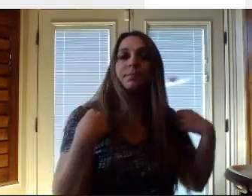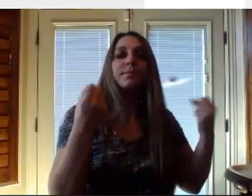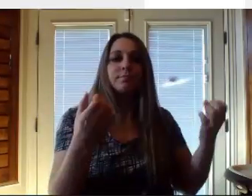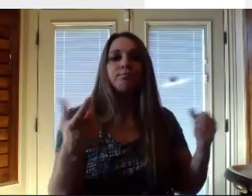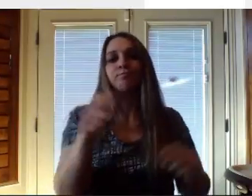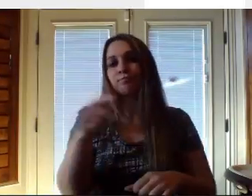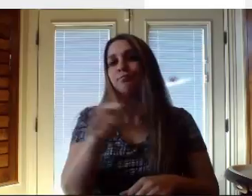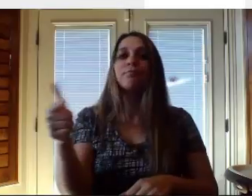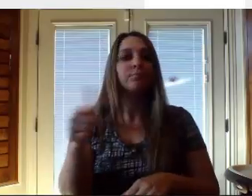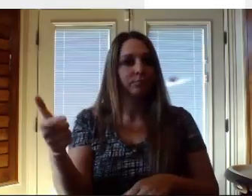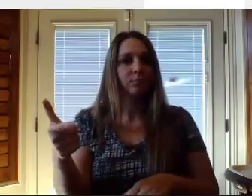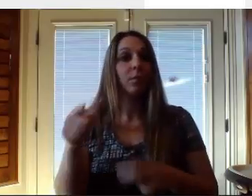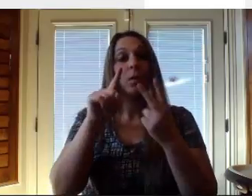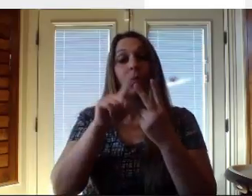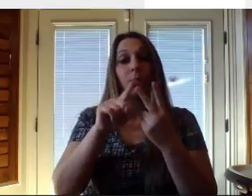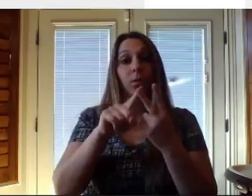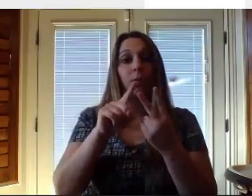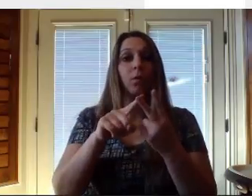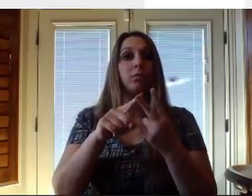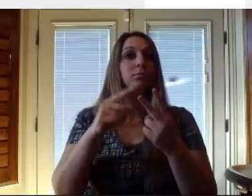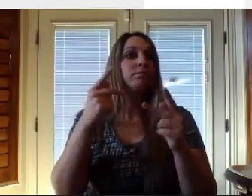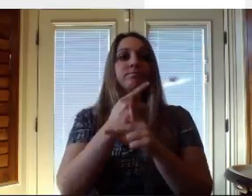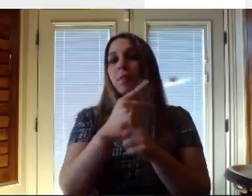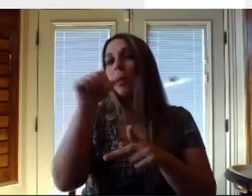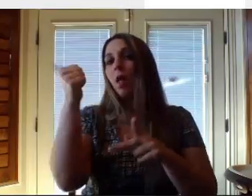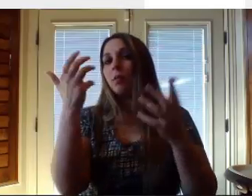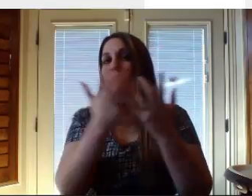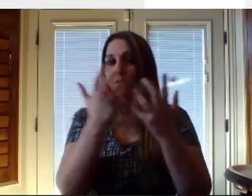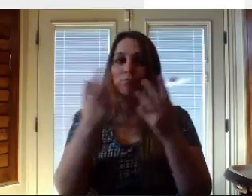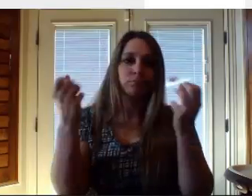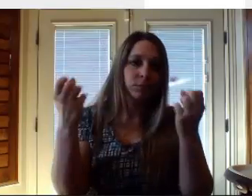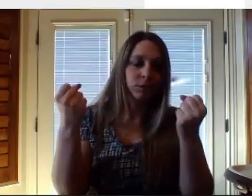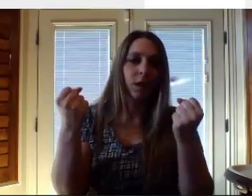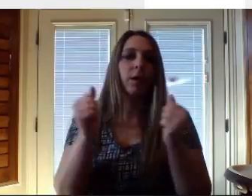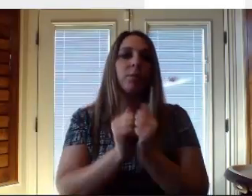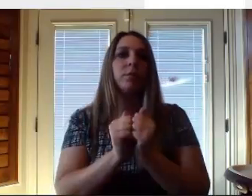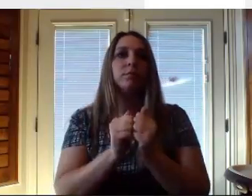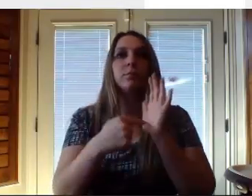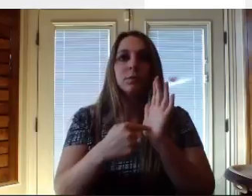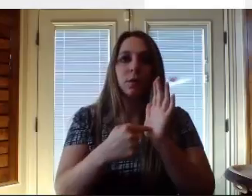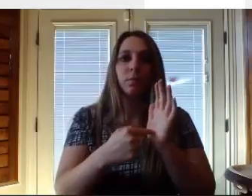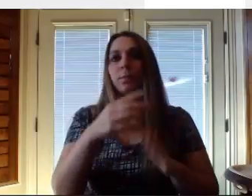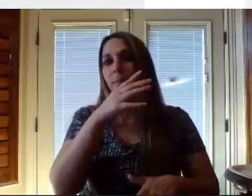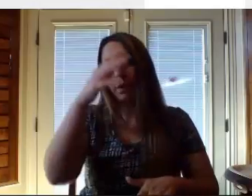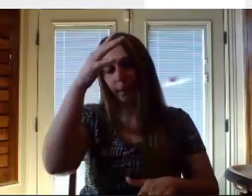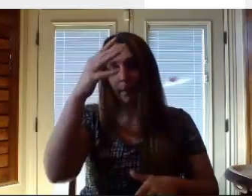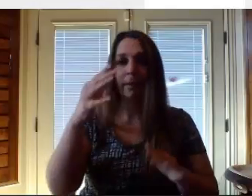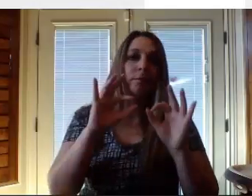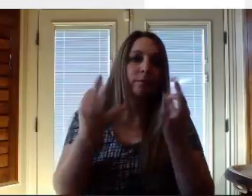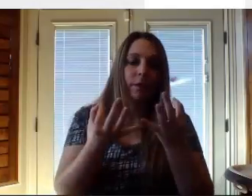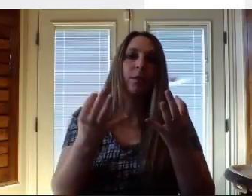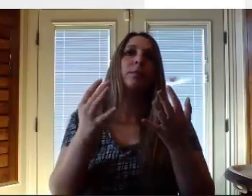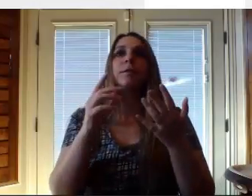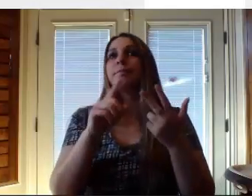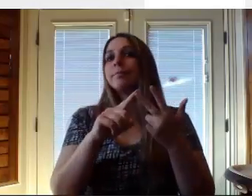where your body moves from side to side as you take turns between parts A and B. Or you can figure out another partner to sign the conversation